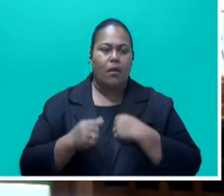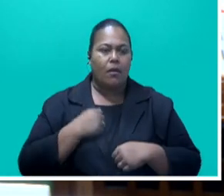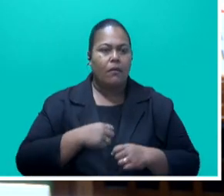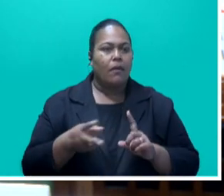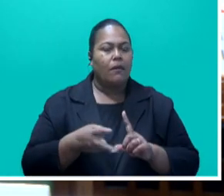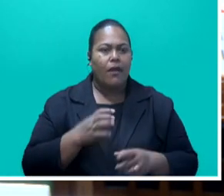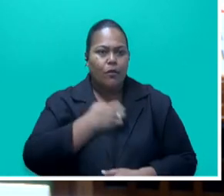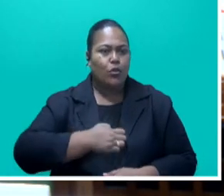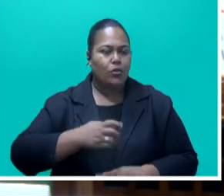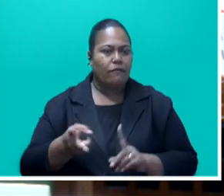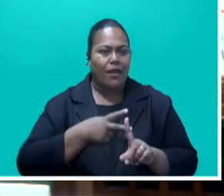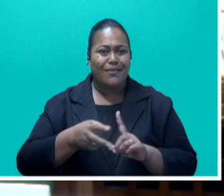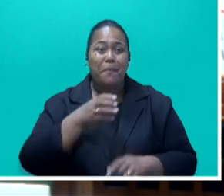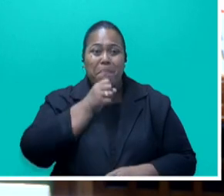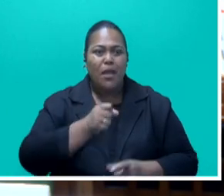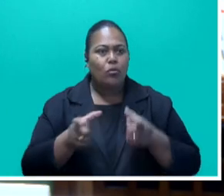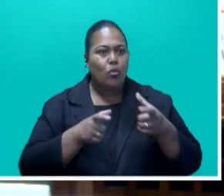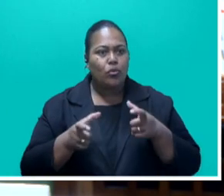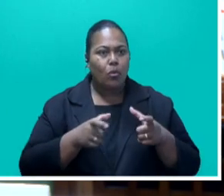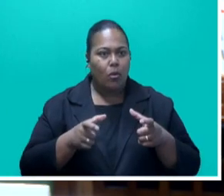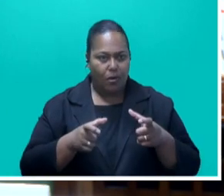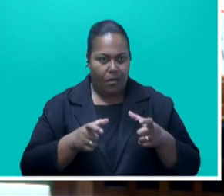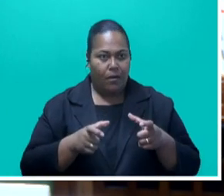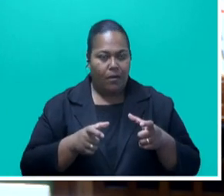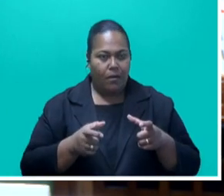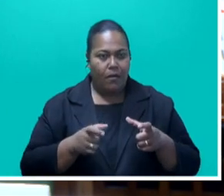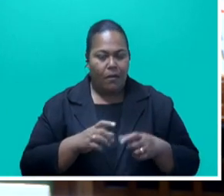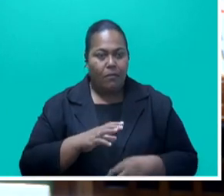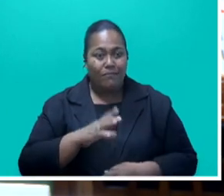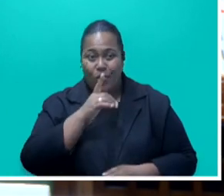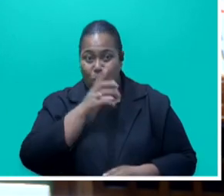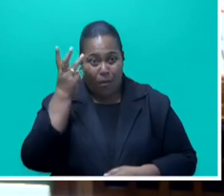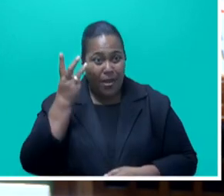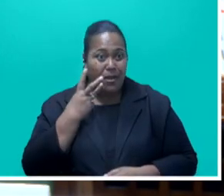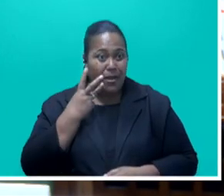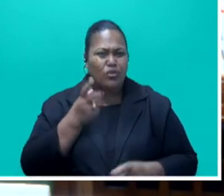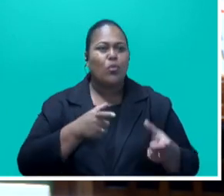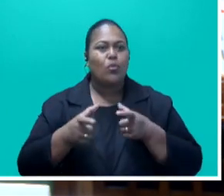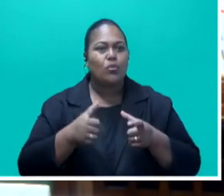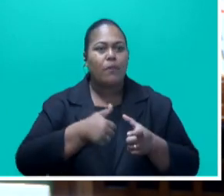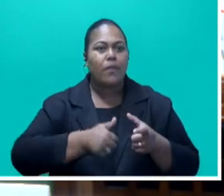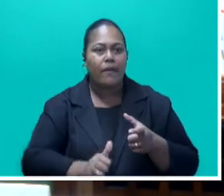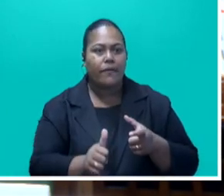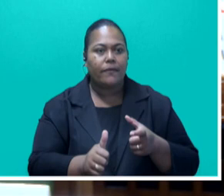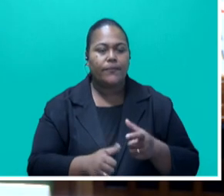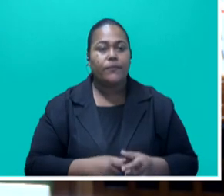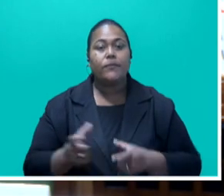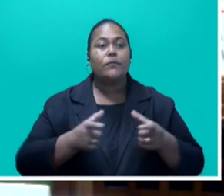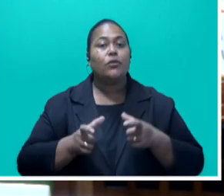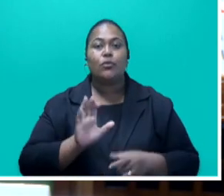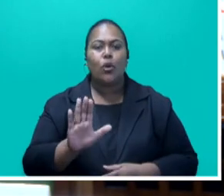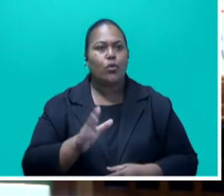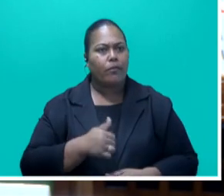Honorable Speaker, it talks about controlling behavior. So, controlling behavior.